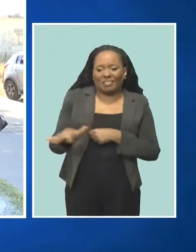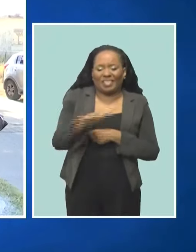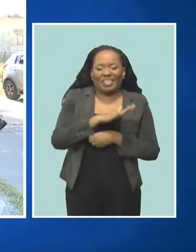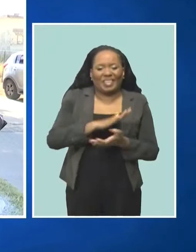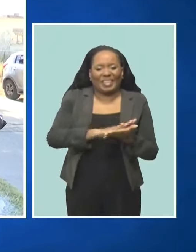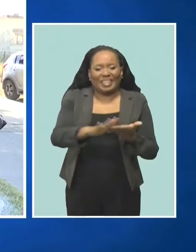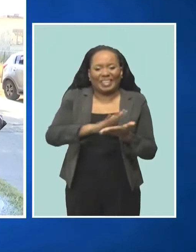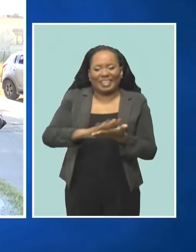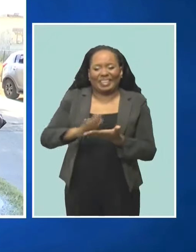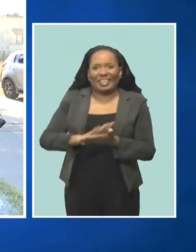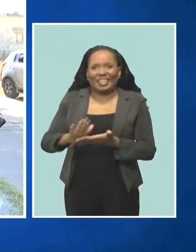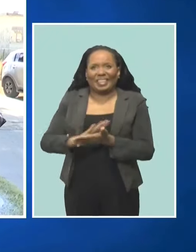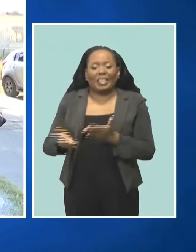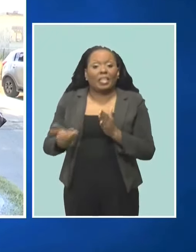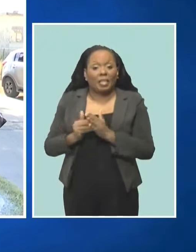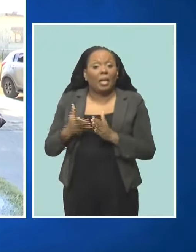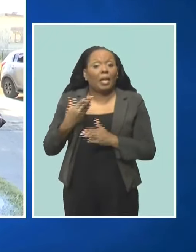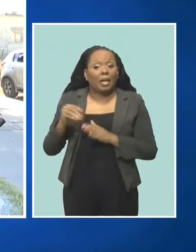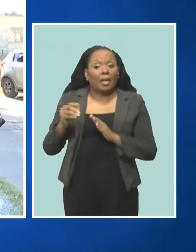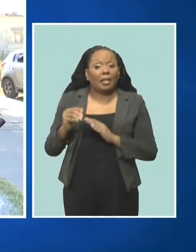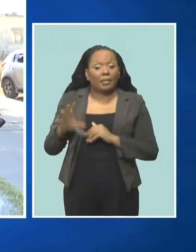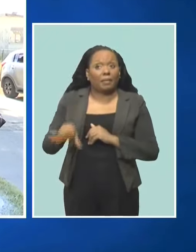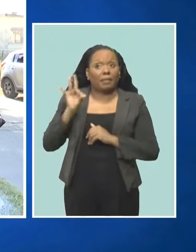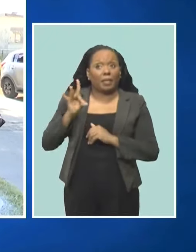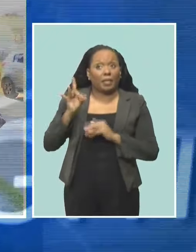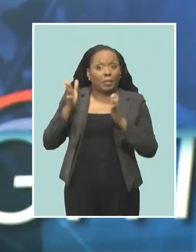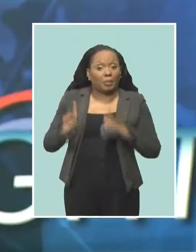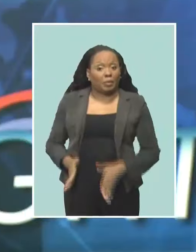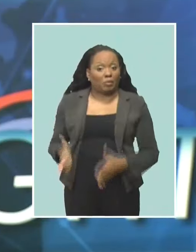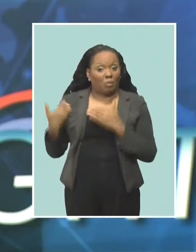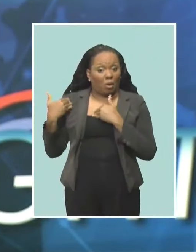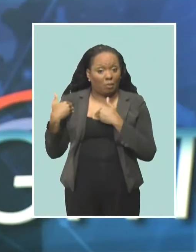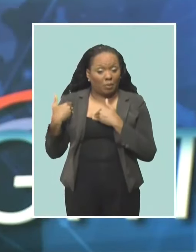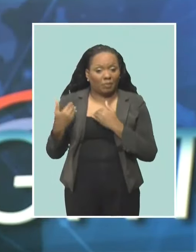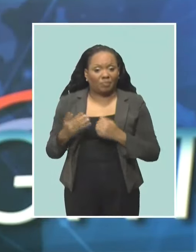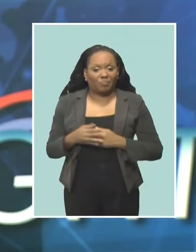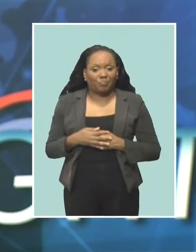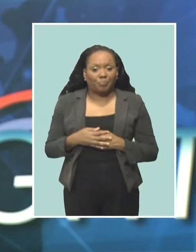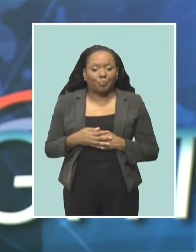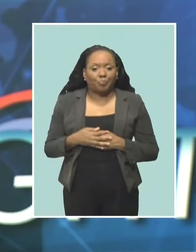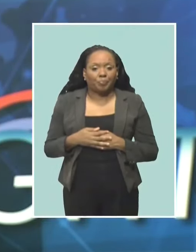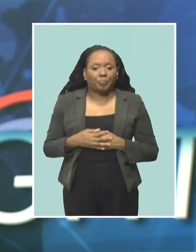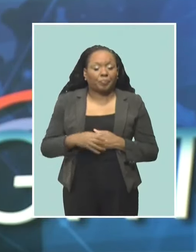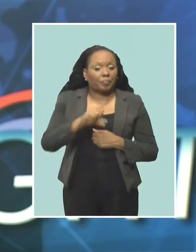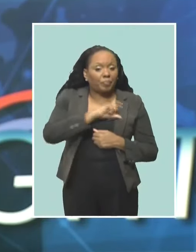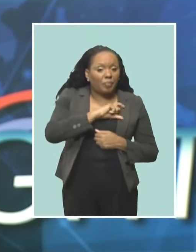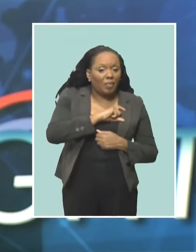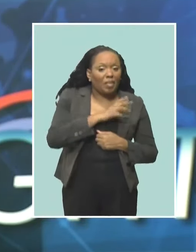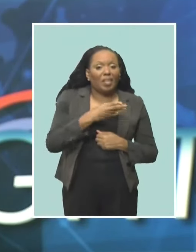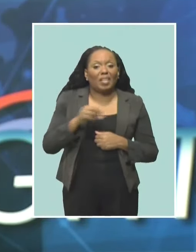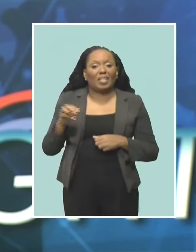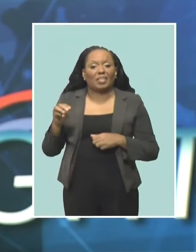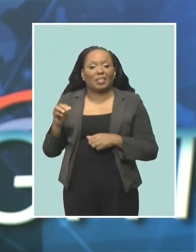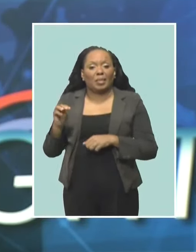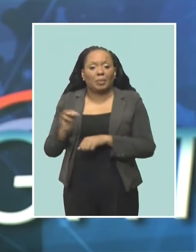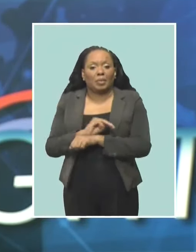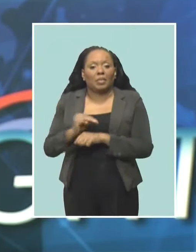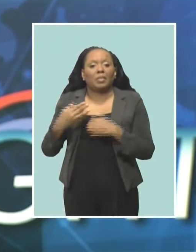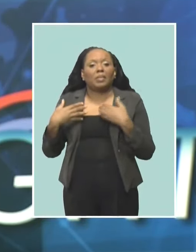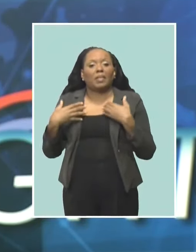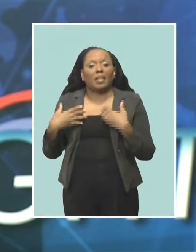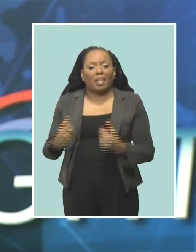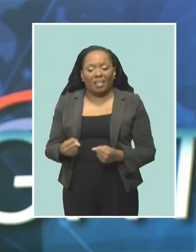it and find whoever is responsible for doing it. Well, the matter has been referred to the Barbados Police Service and Health